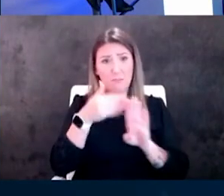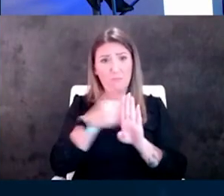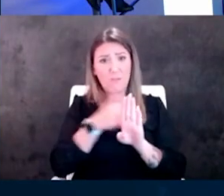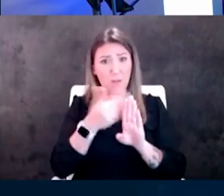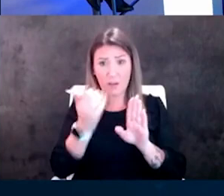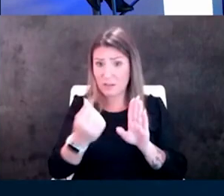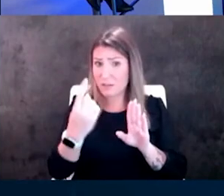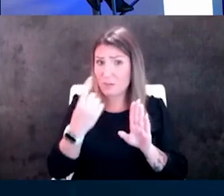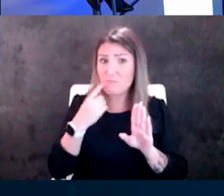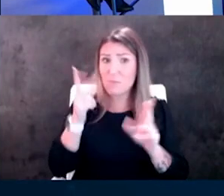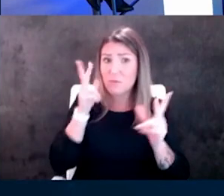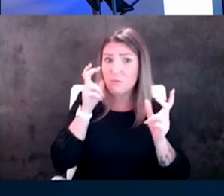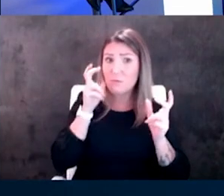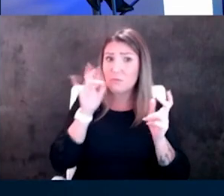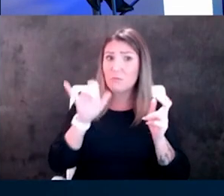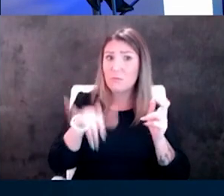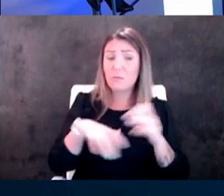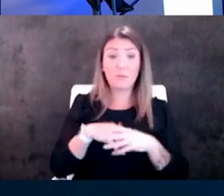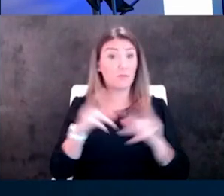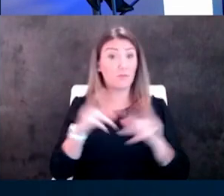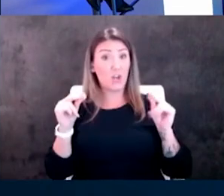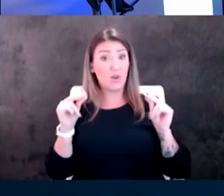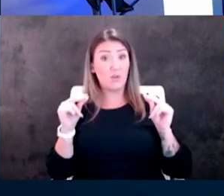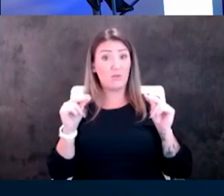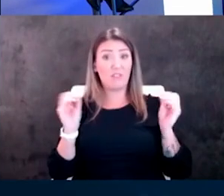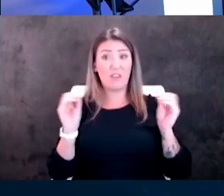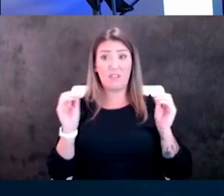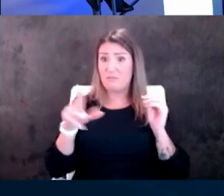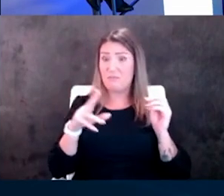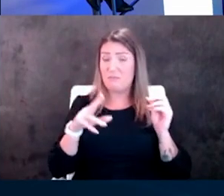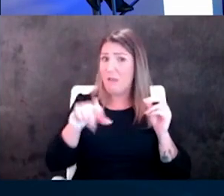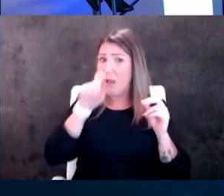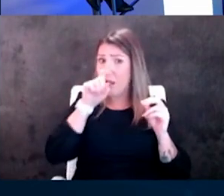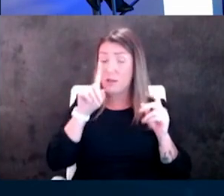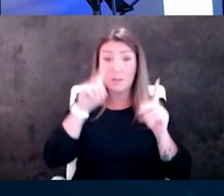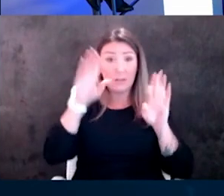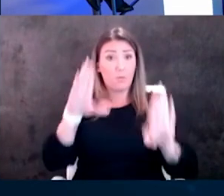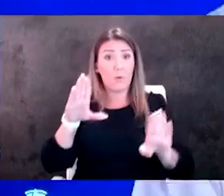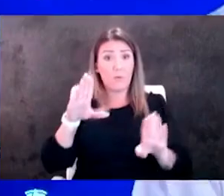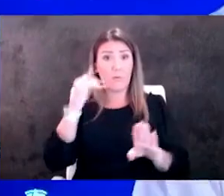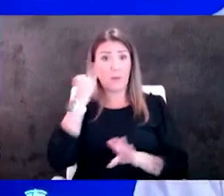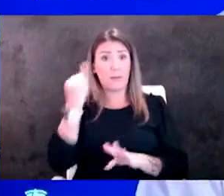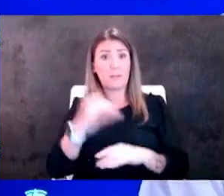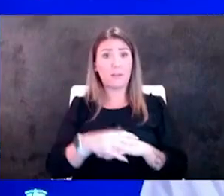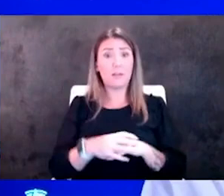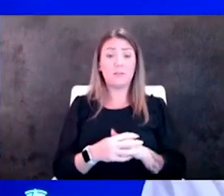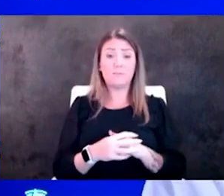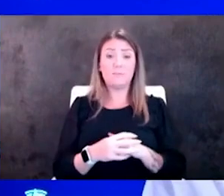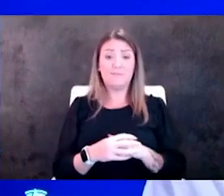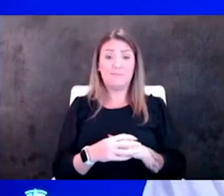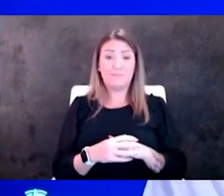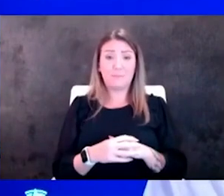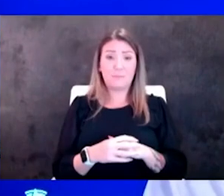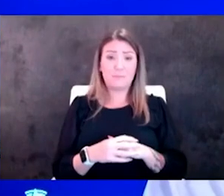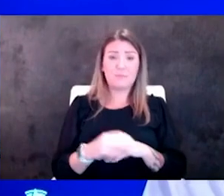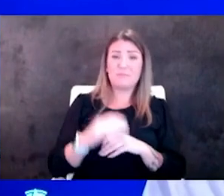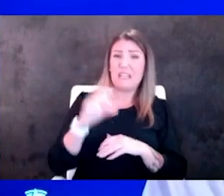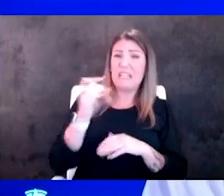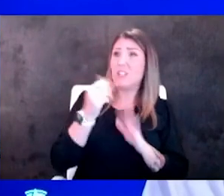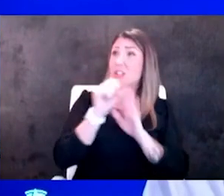guys already like that no i think hawk no great idea besides um state or federal